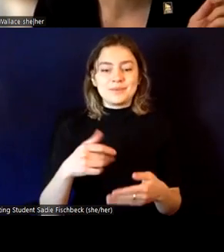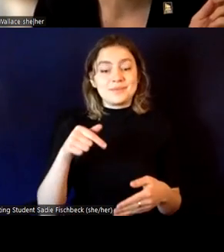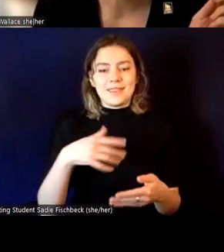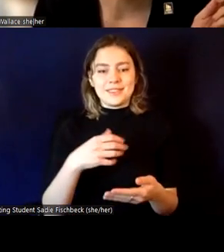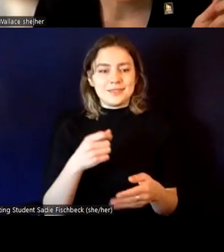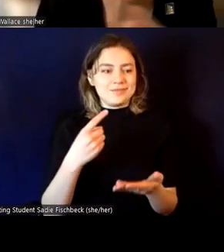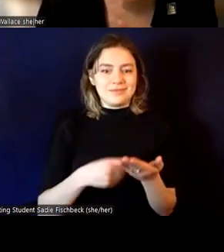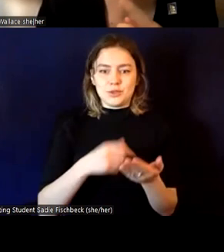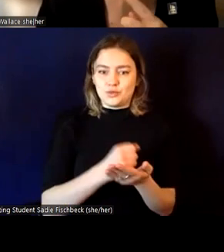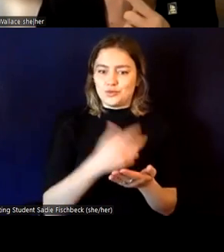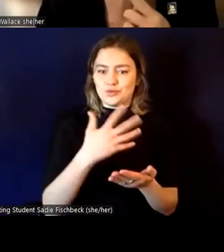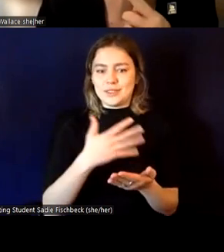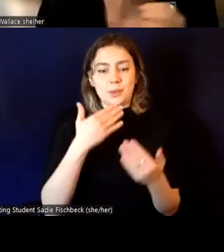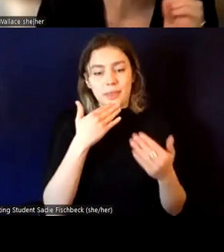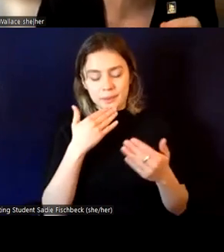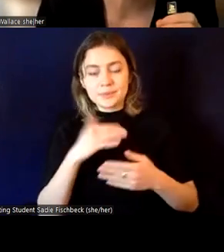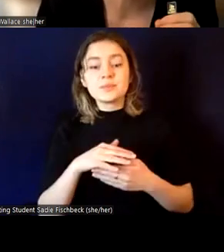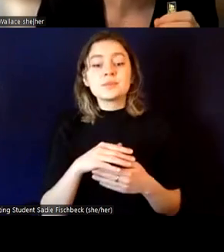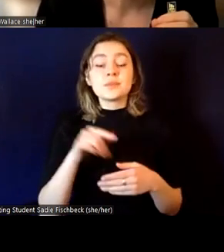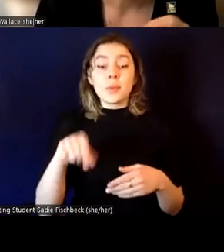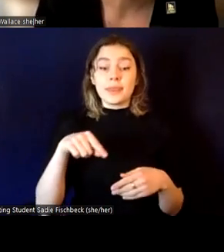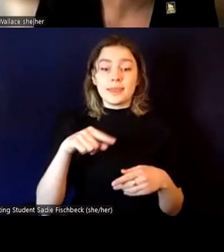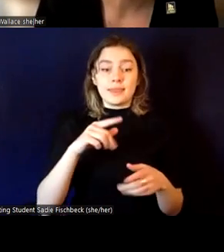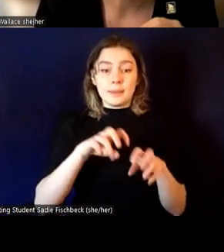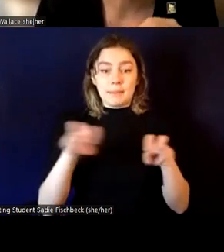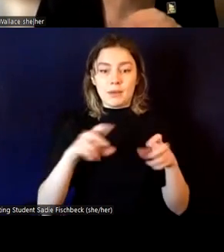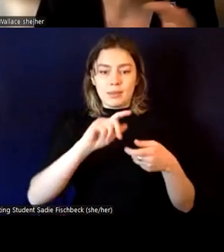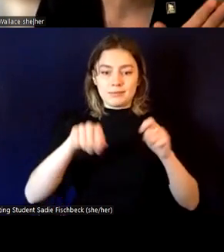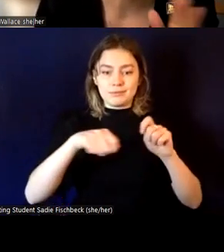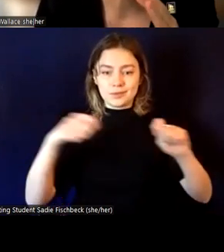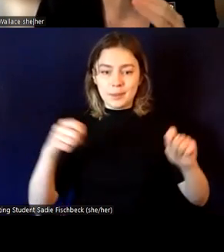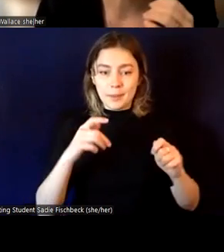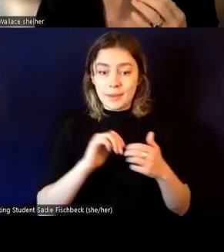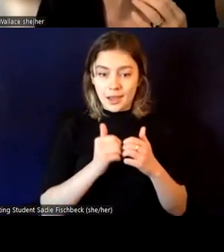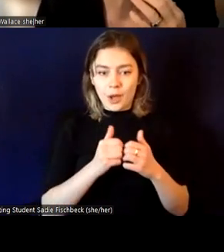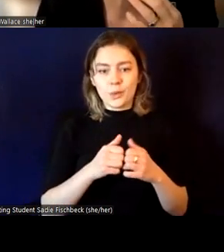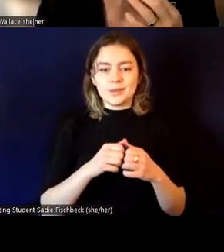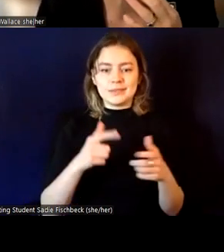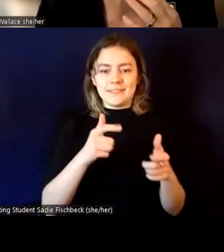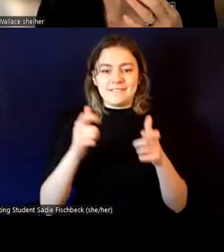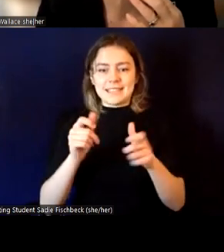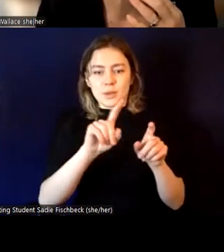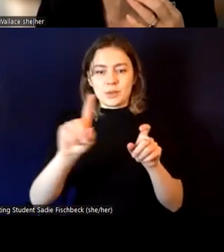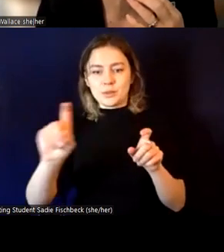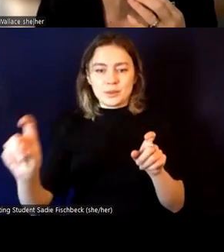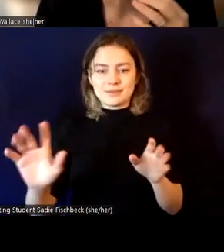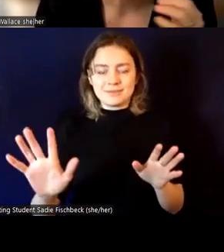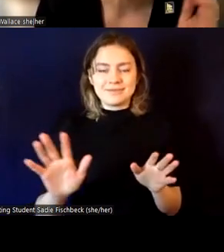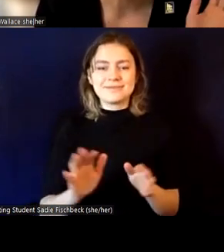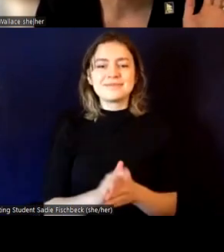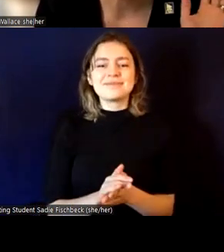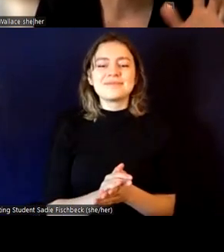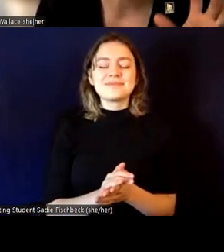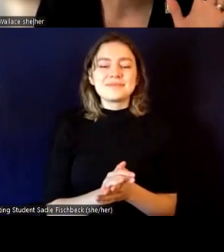So we're going to end this panel with a speed round. Um, and as we had talked about before in preparing for this, we knew that